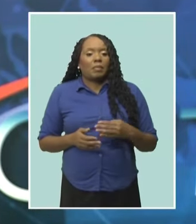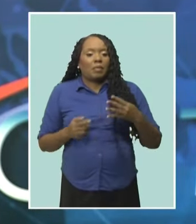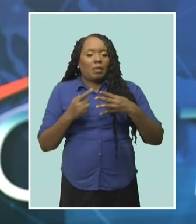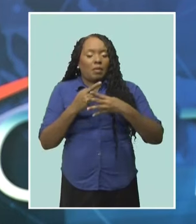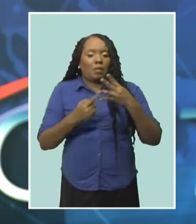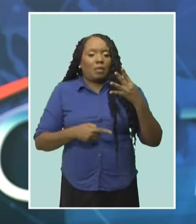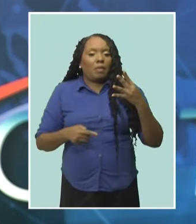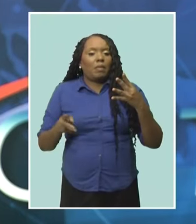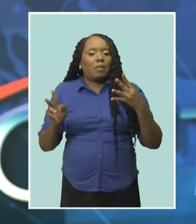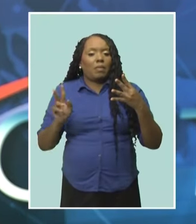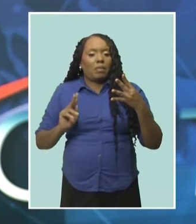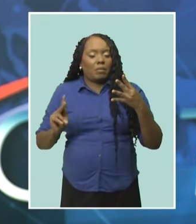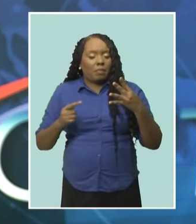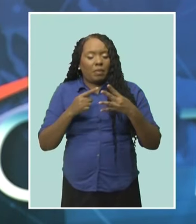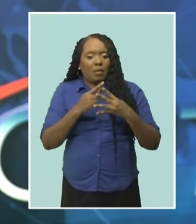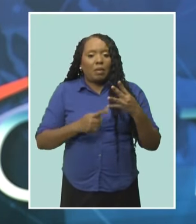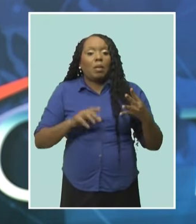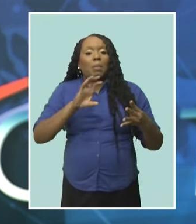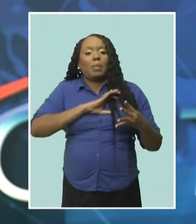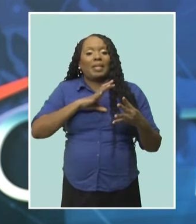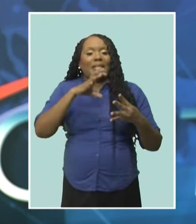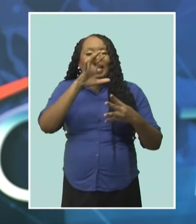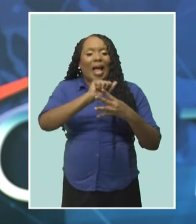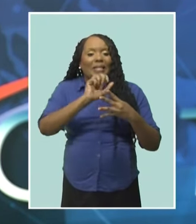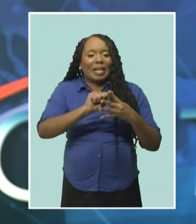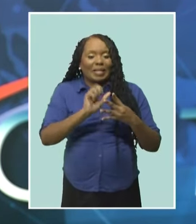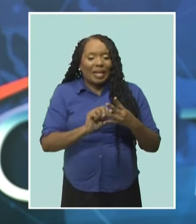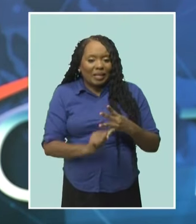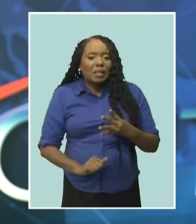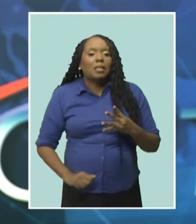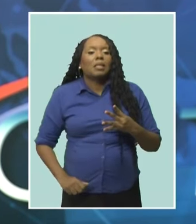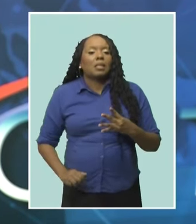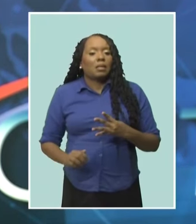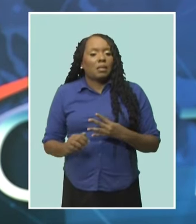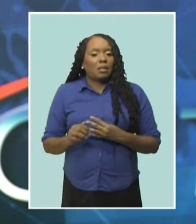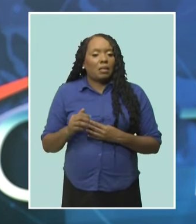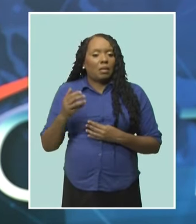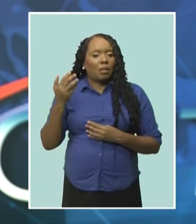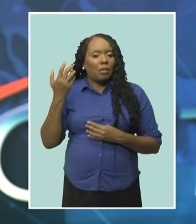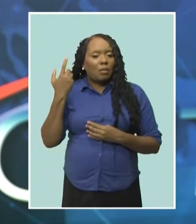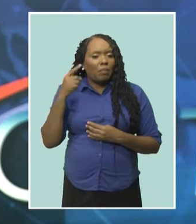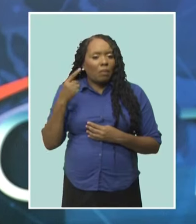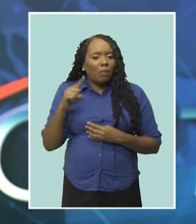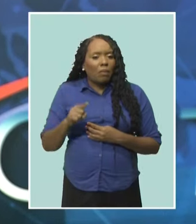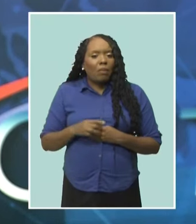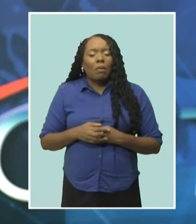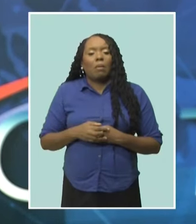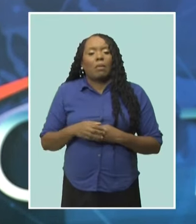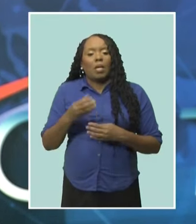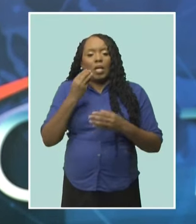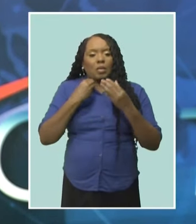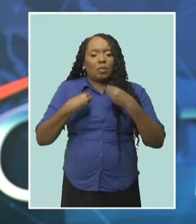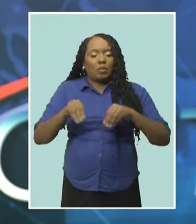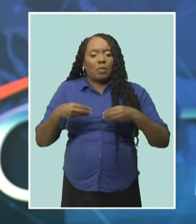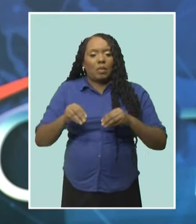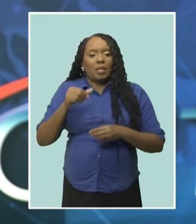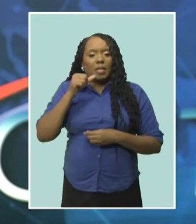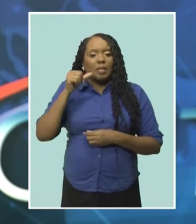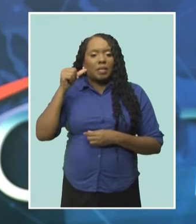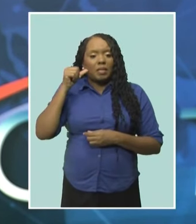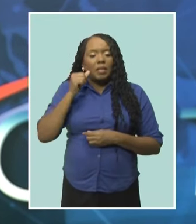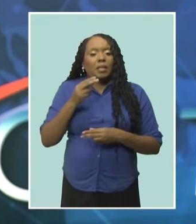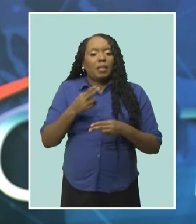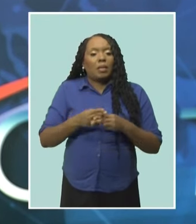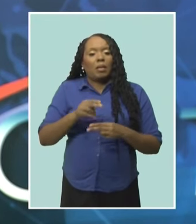have been detained by police following a brazen daylight robbery at Fair Deals Supermarket at Ellerton, St. George. Reports also